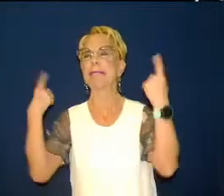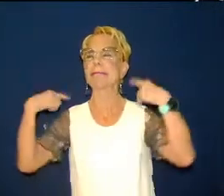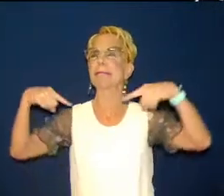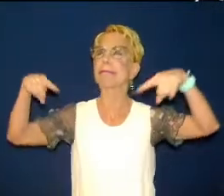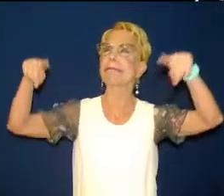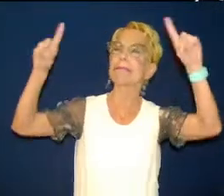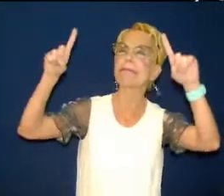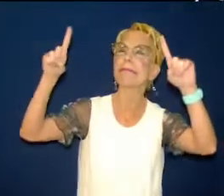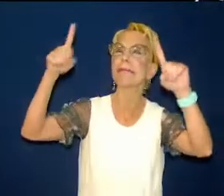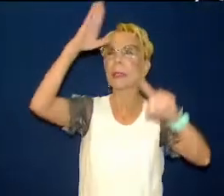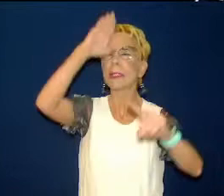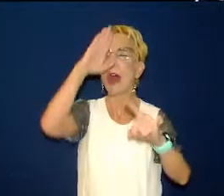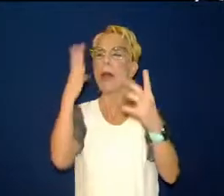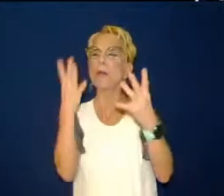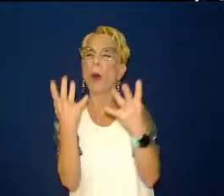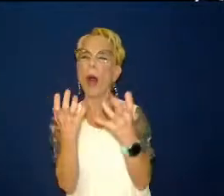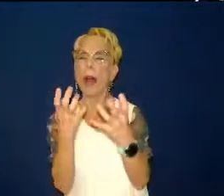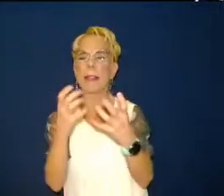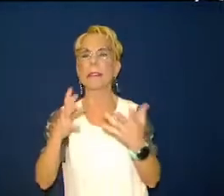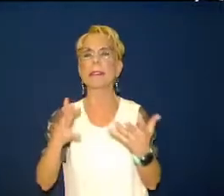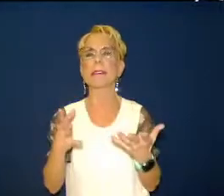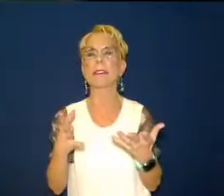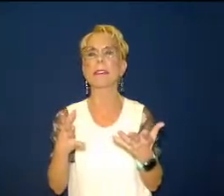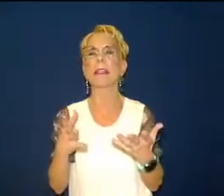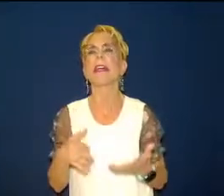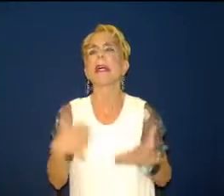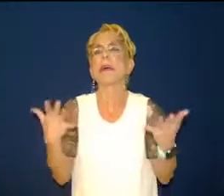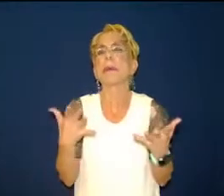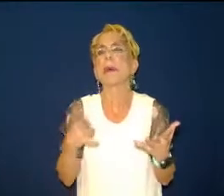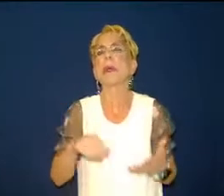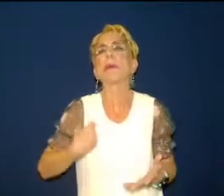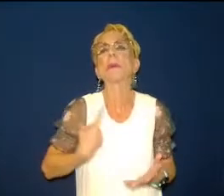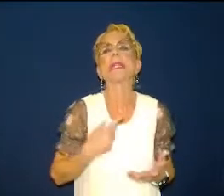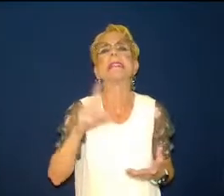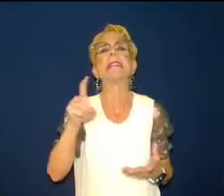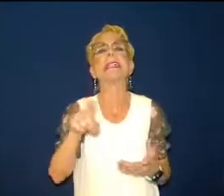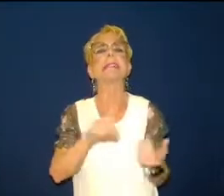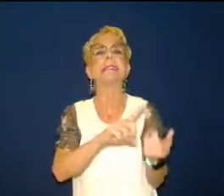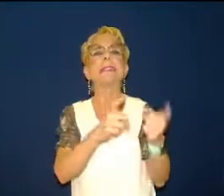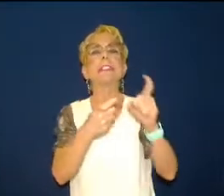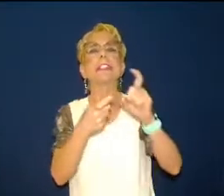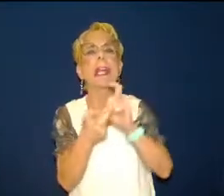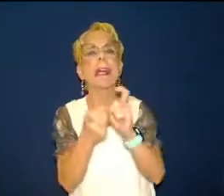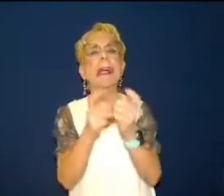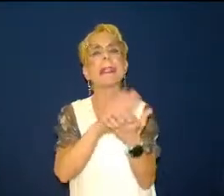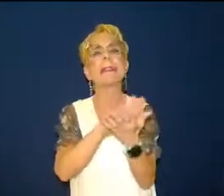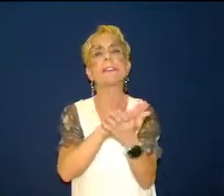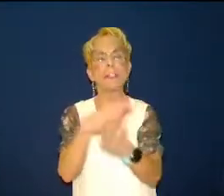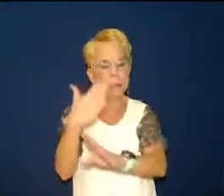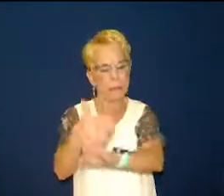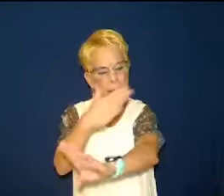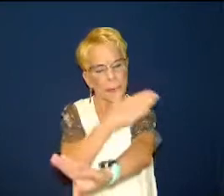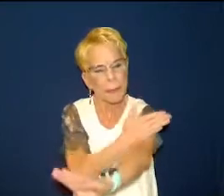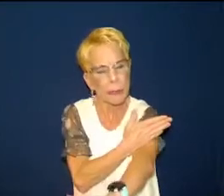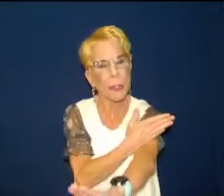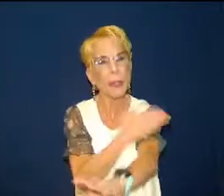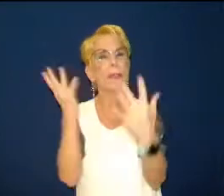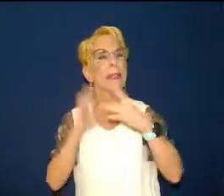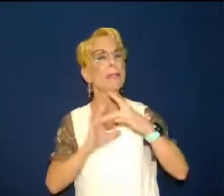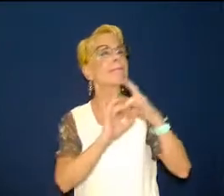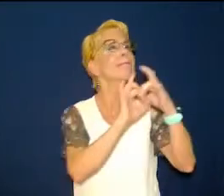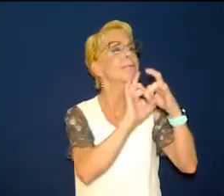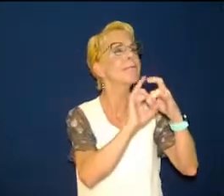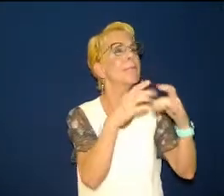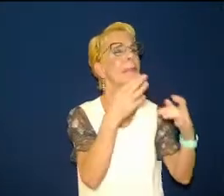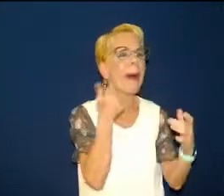do we need to change in order to become greater than we've ever been before on those things that god desires